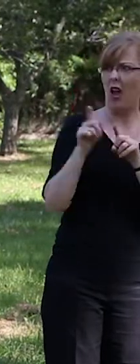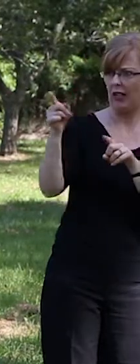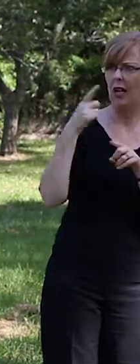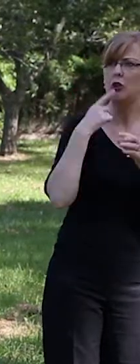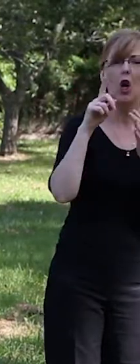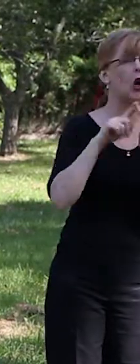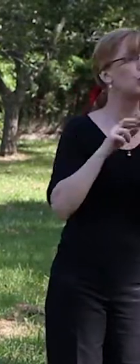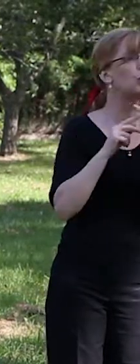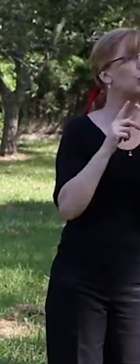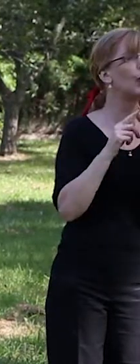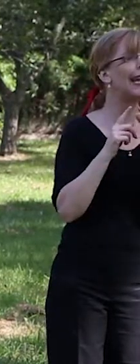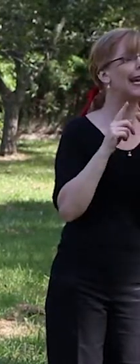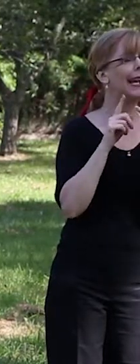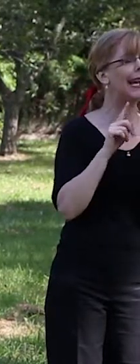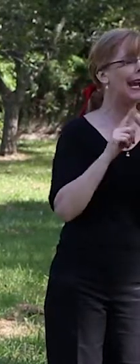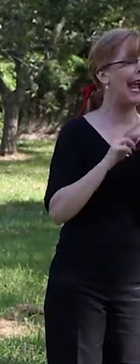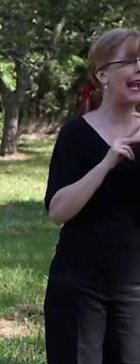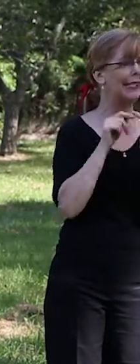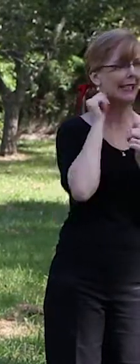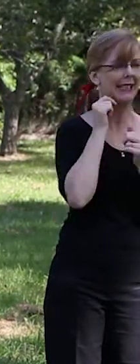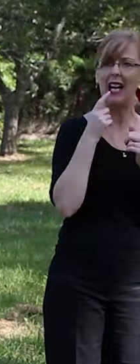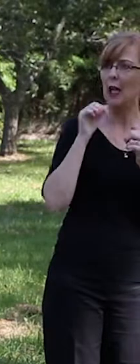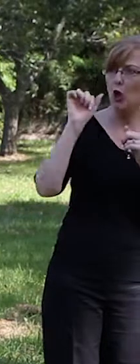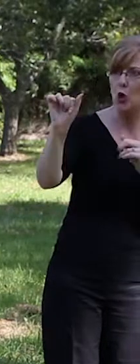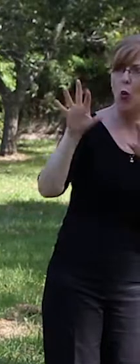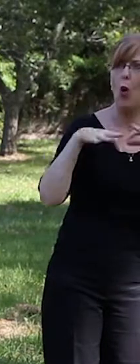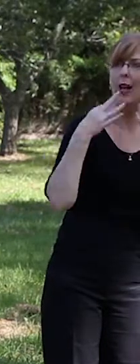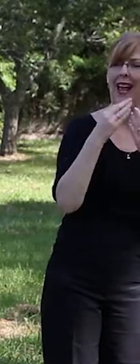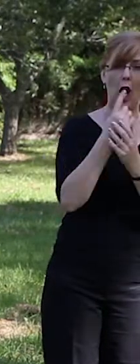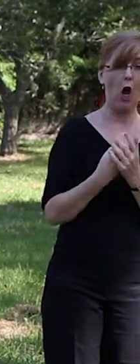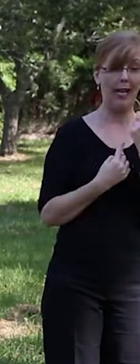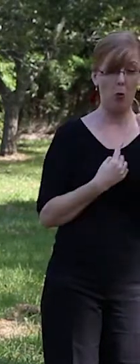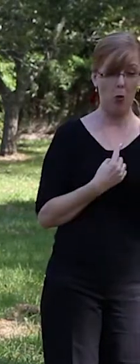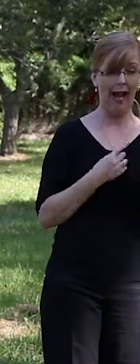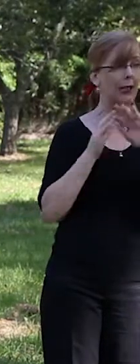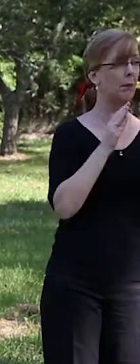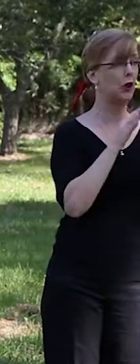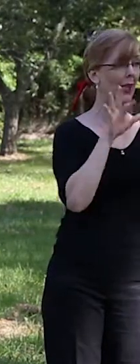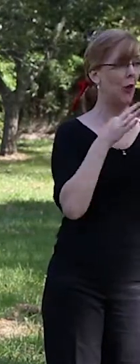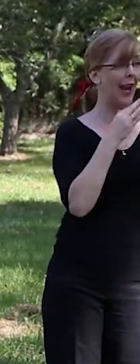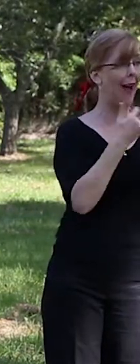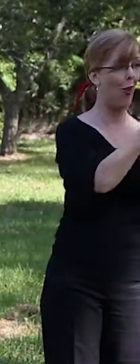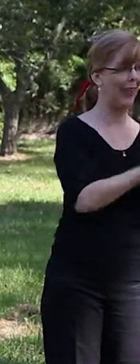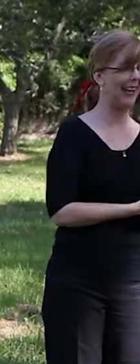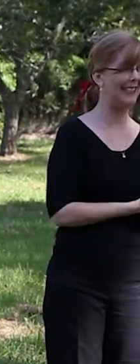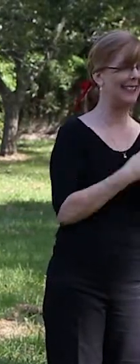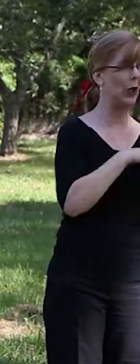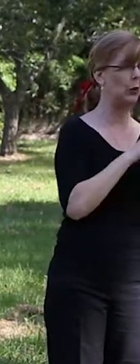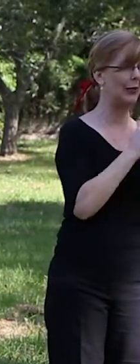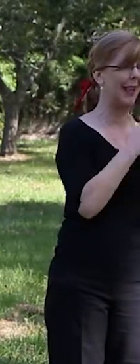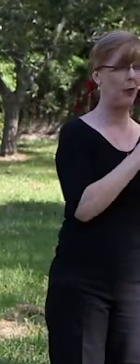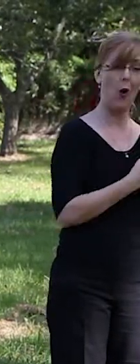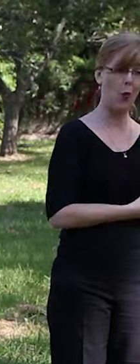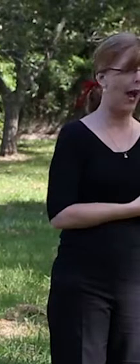your organisation actually is the only community organisation that I have on my list in New South Wales,